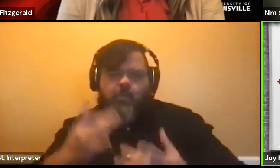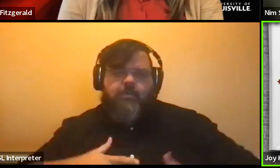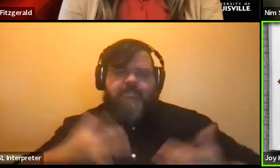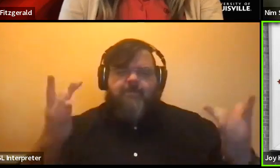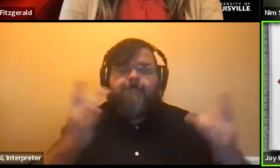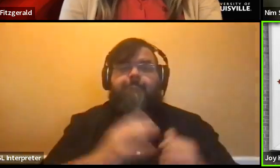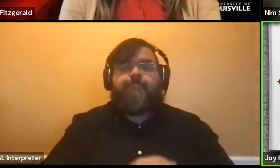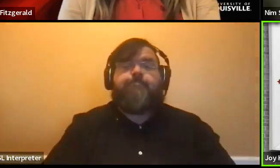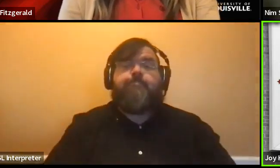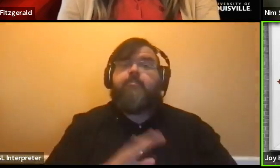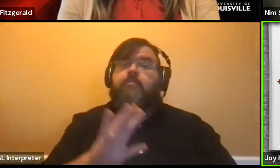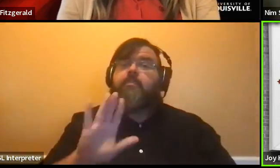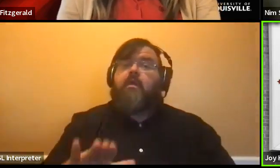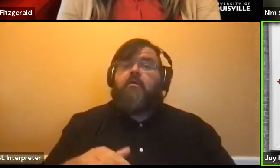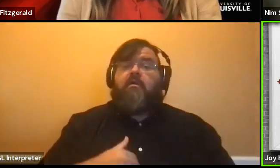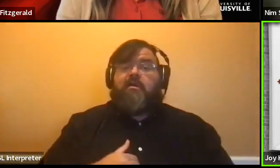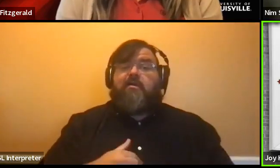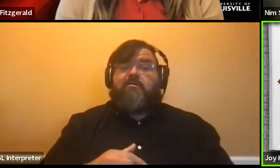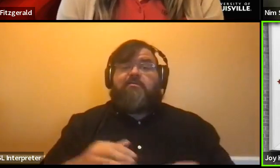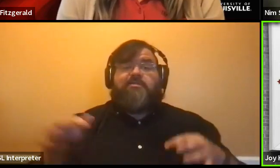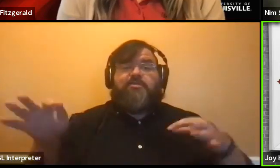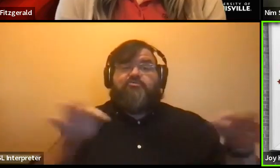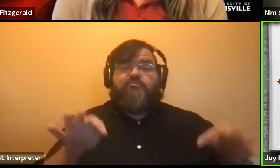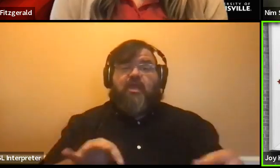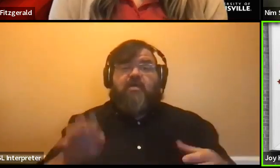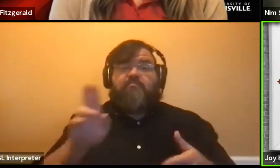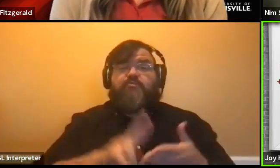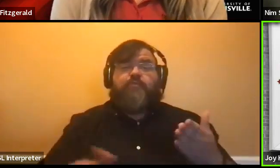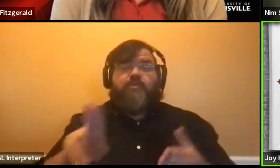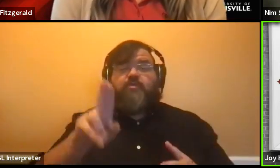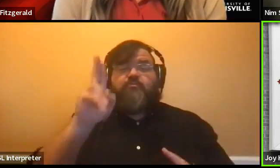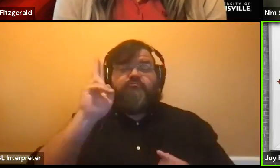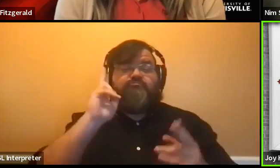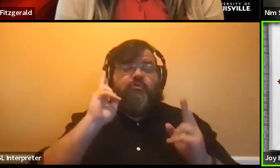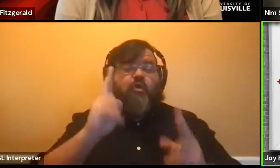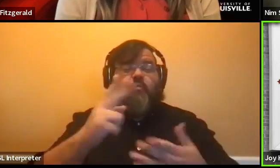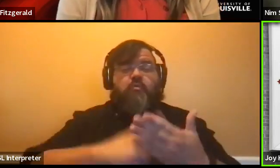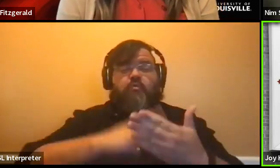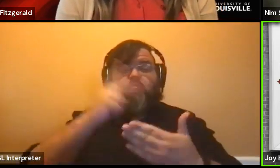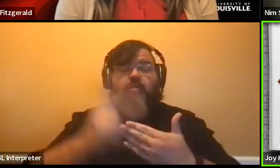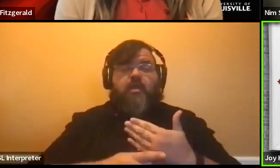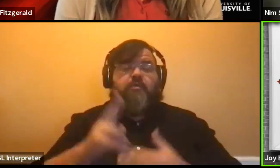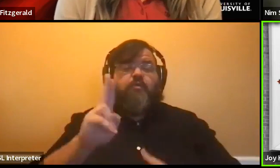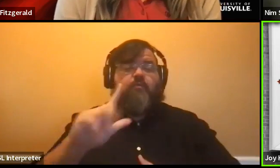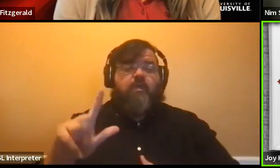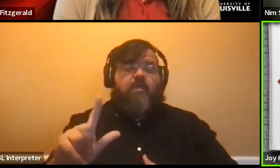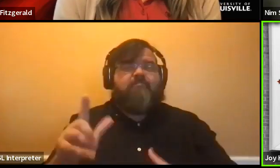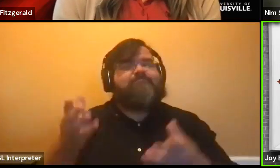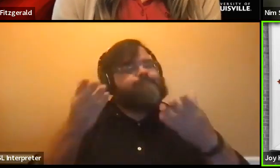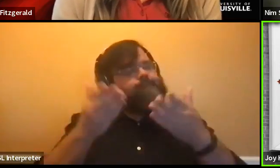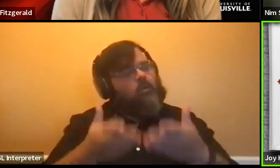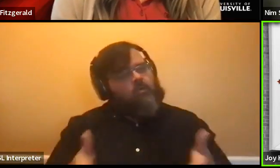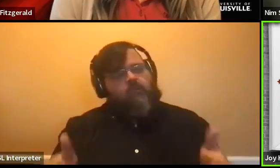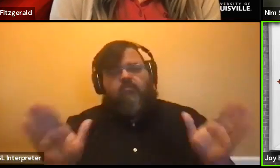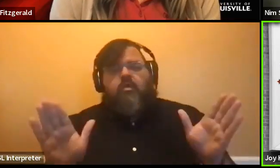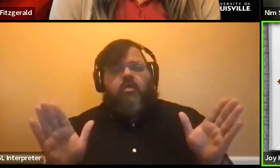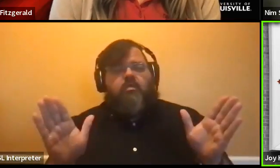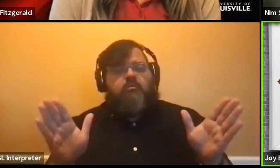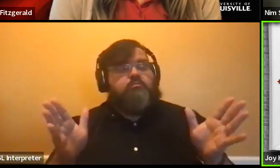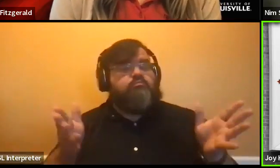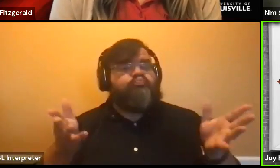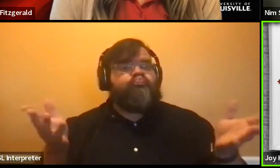would describe the university honors program at UofL overall is that it is a small,